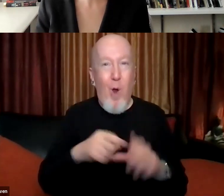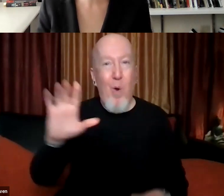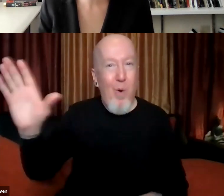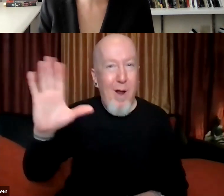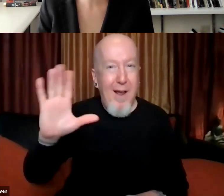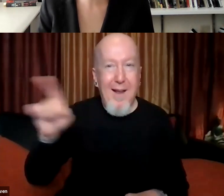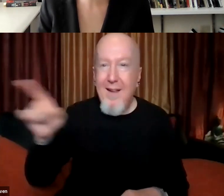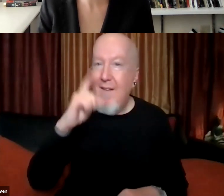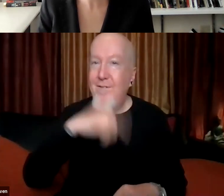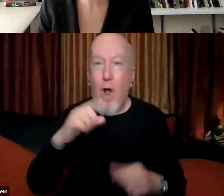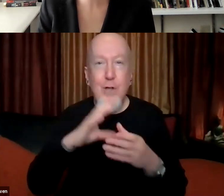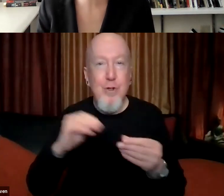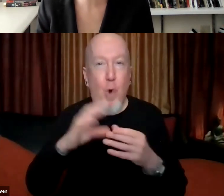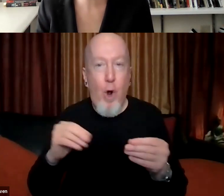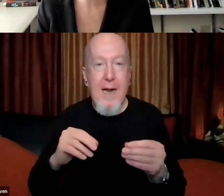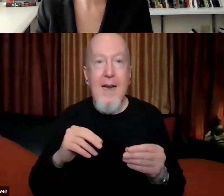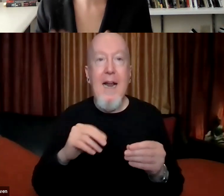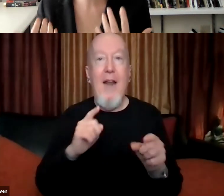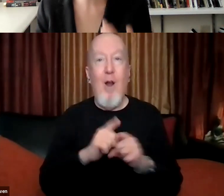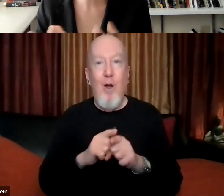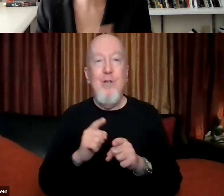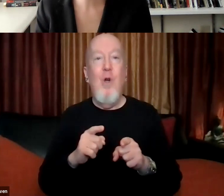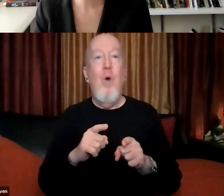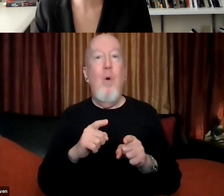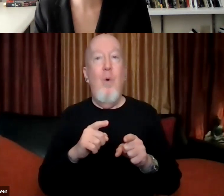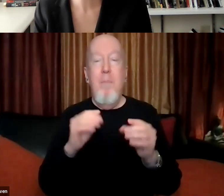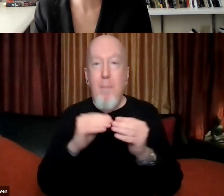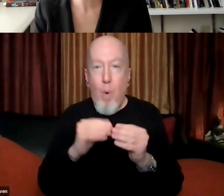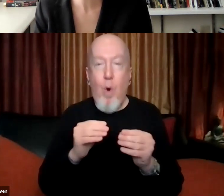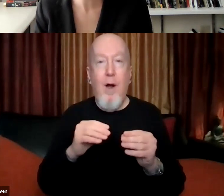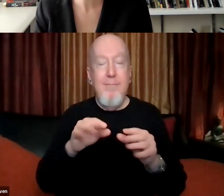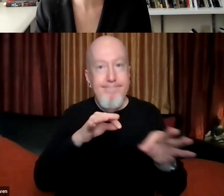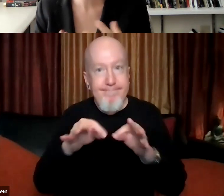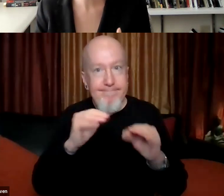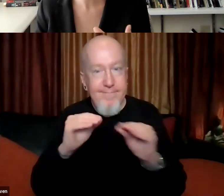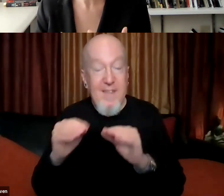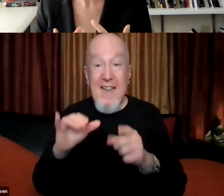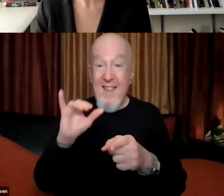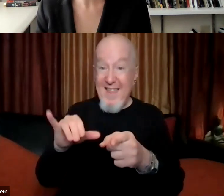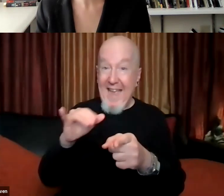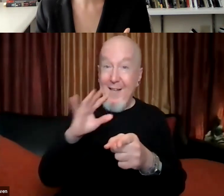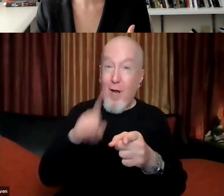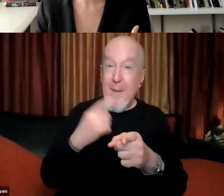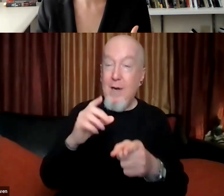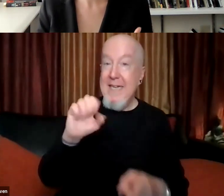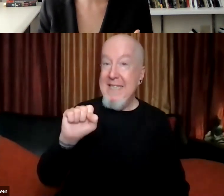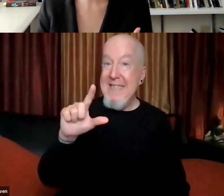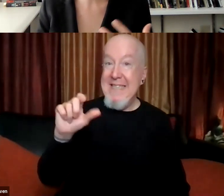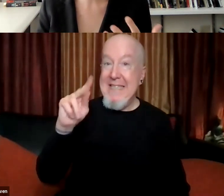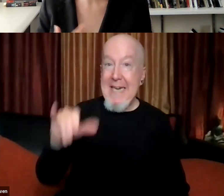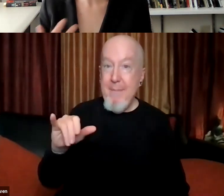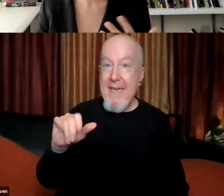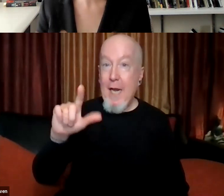making sure that that's not the end. Um, and that's where I think that proposed sleepy lagoon monument is so compelling and